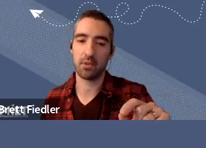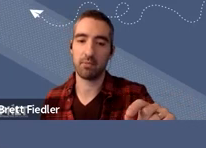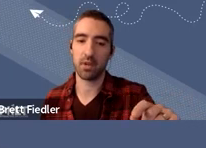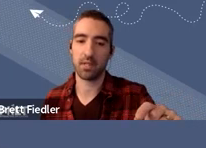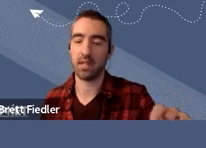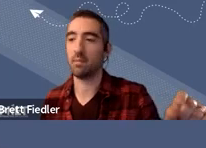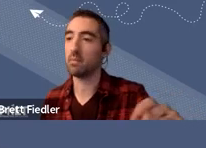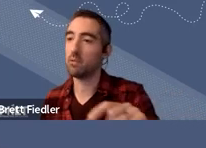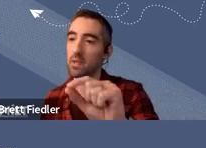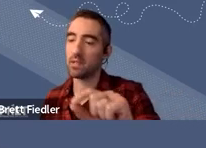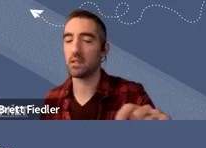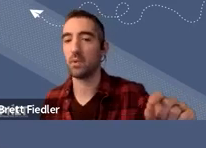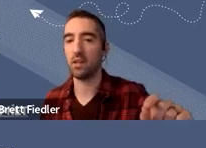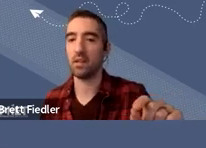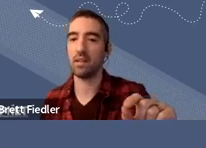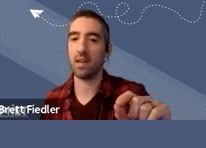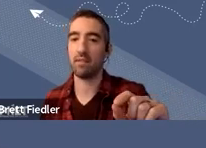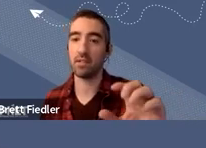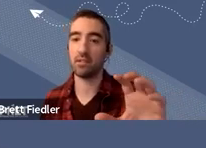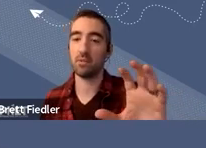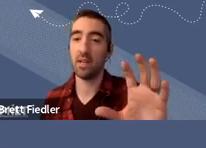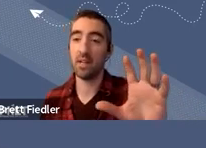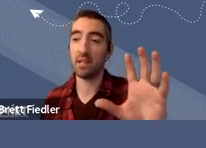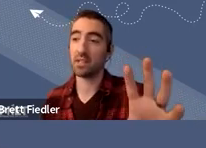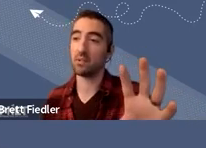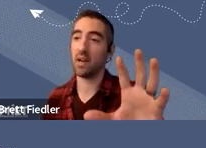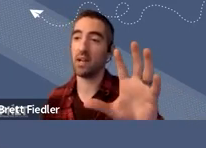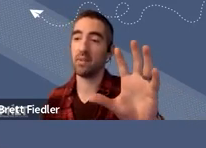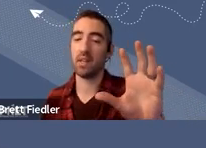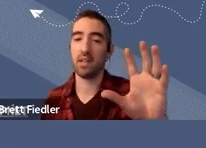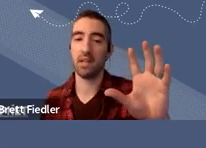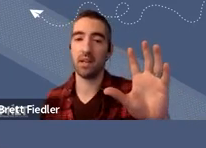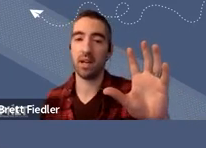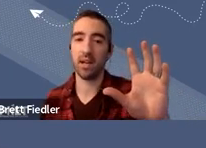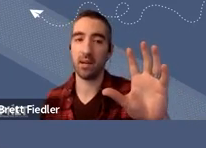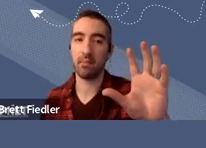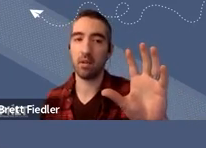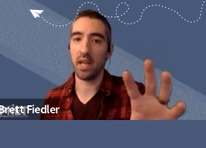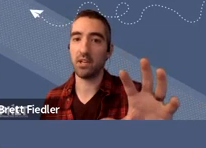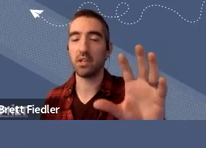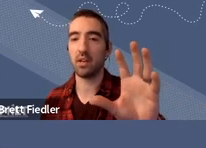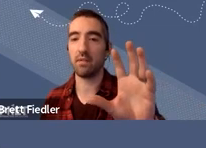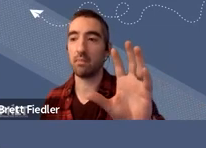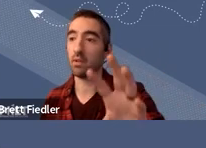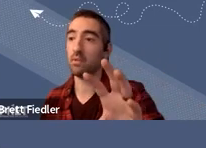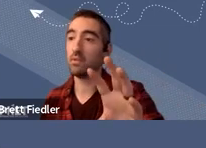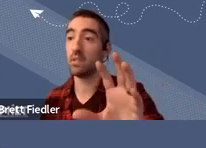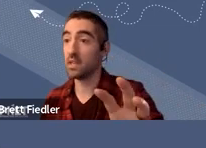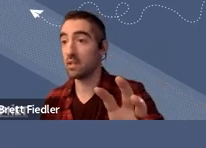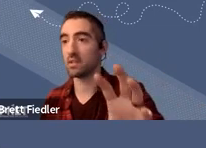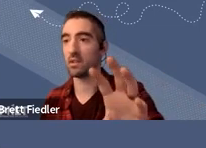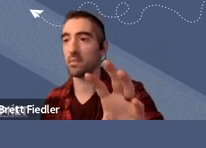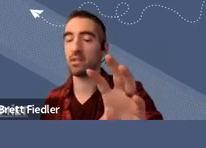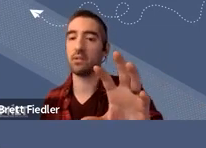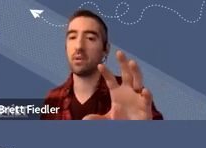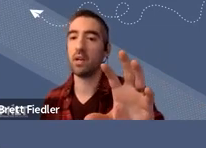sort of more dynamic movement, as well, in having to describe the location of the balloons,